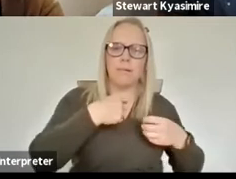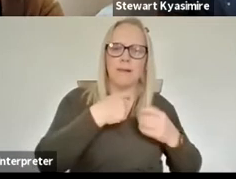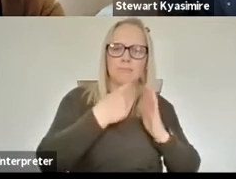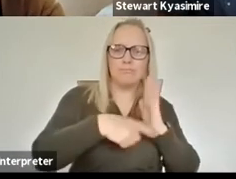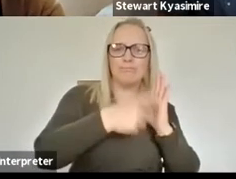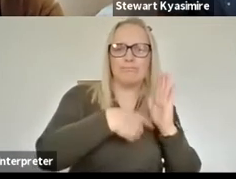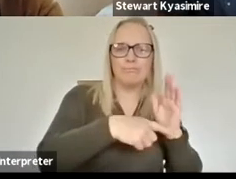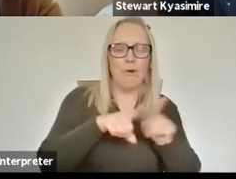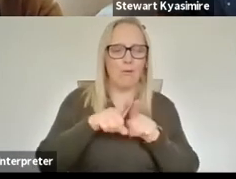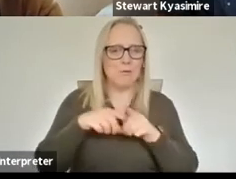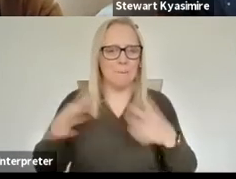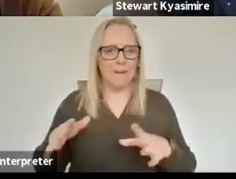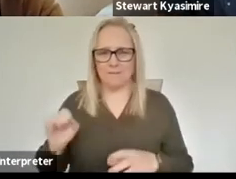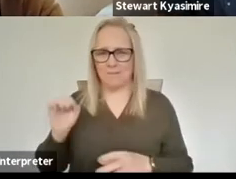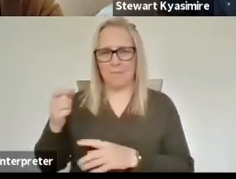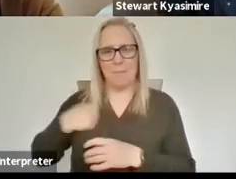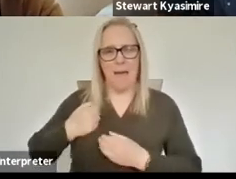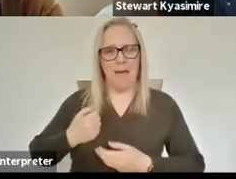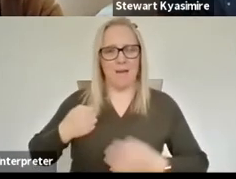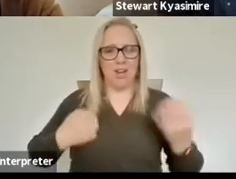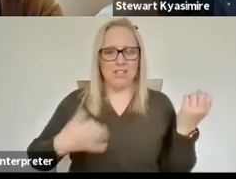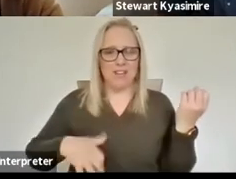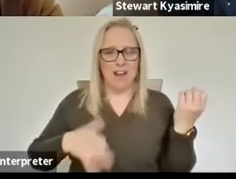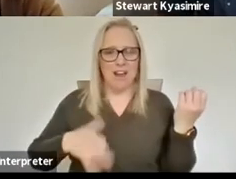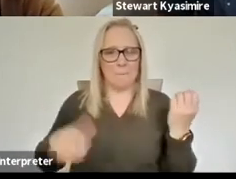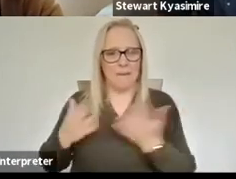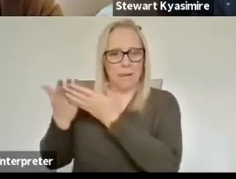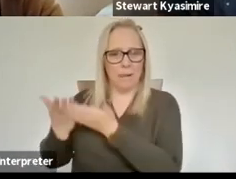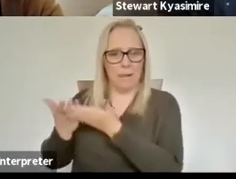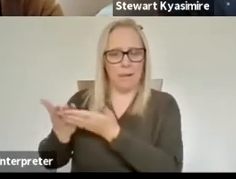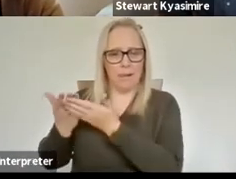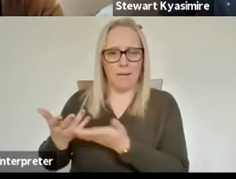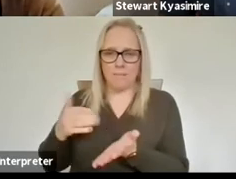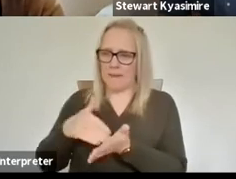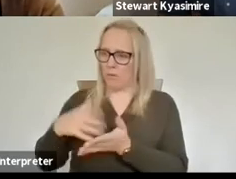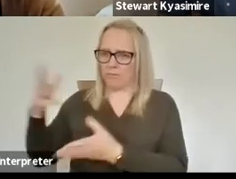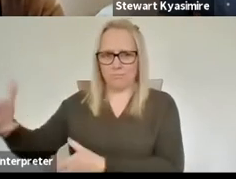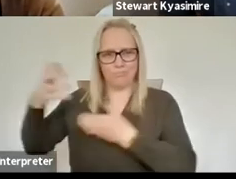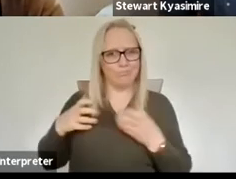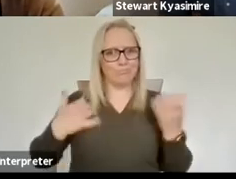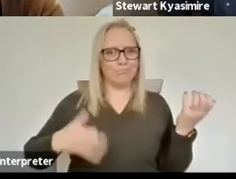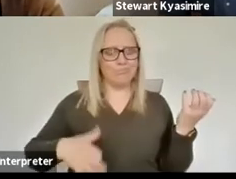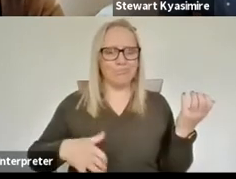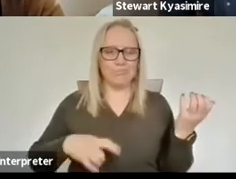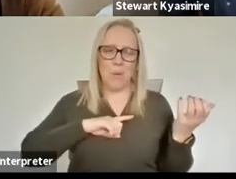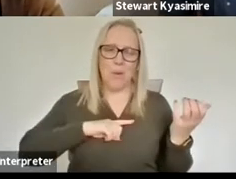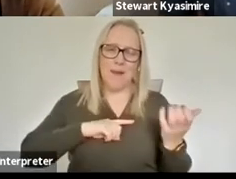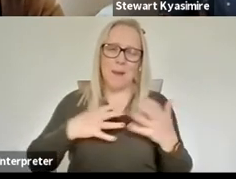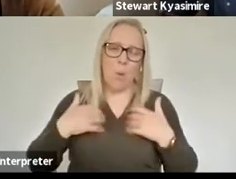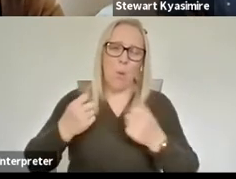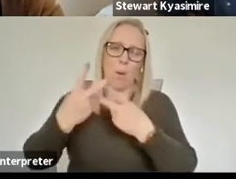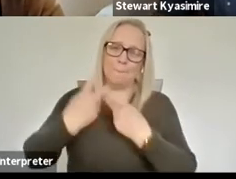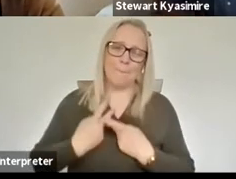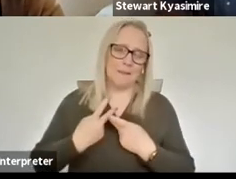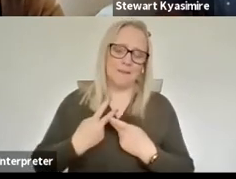practical things that are which are kind of about i mean i think they're about well-being and about you know all these kinds of things and i think that's really important that those narratives and that